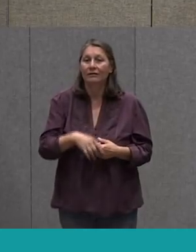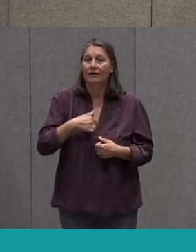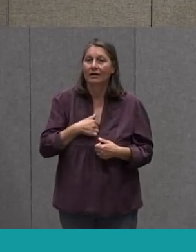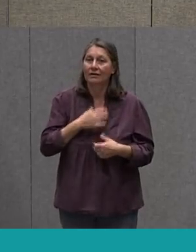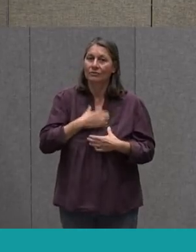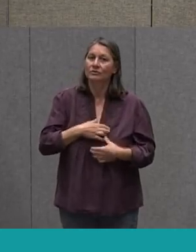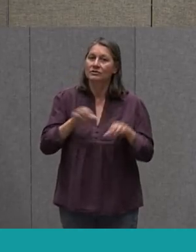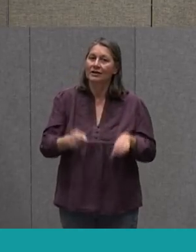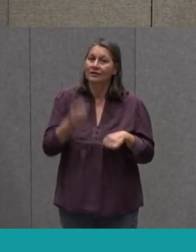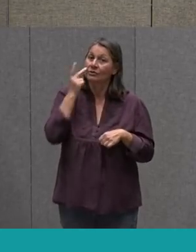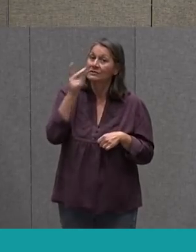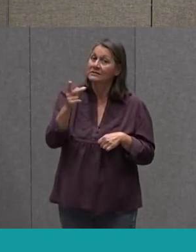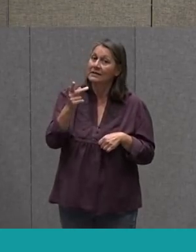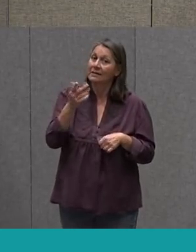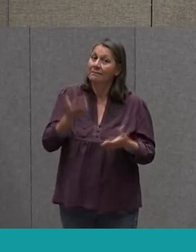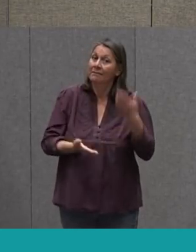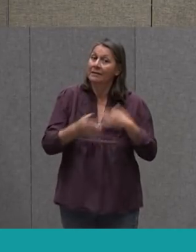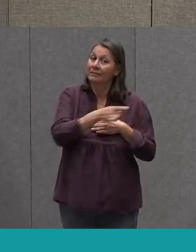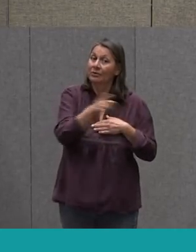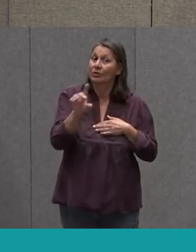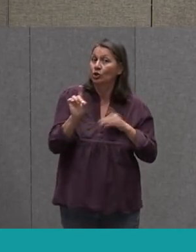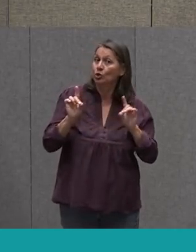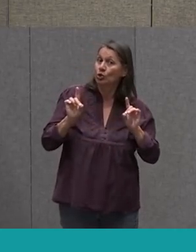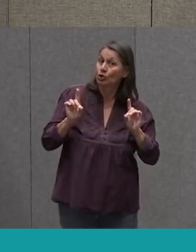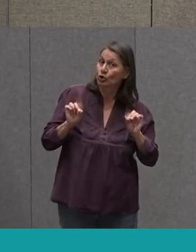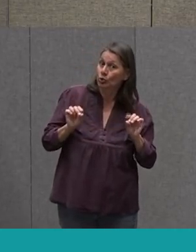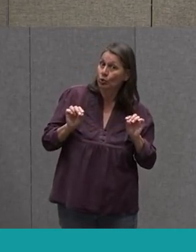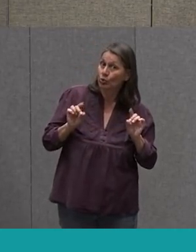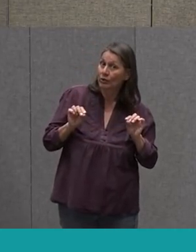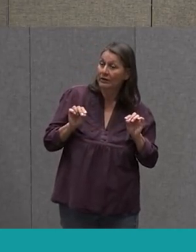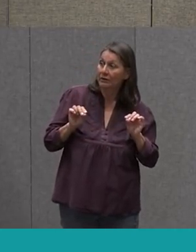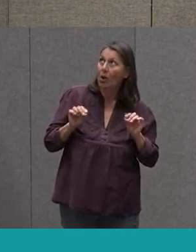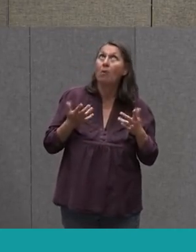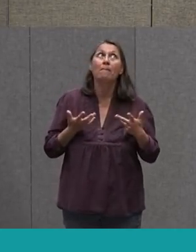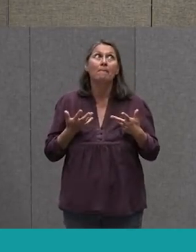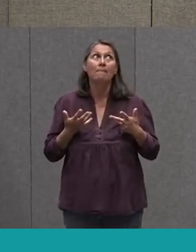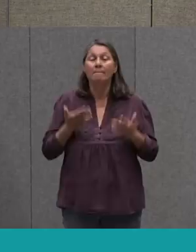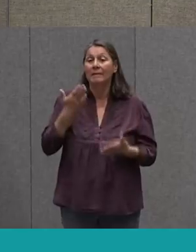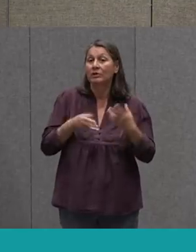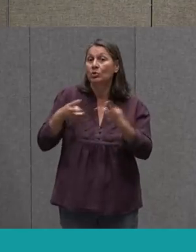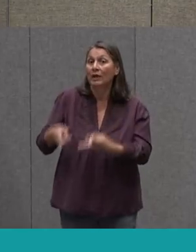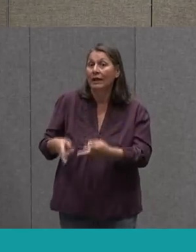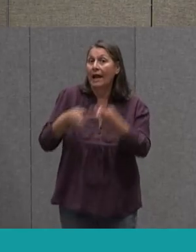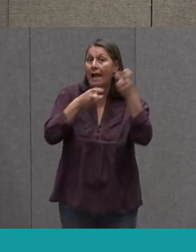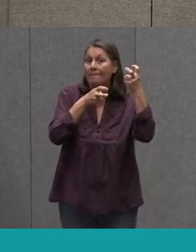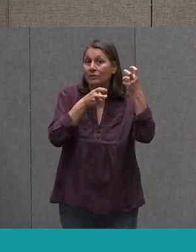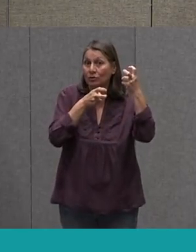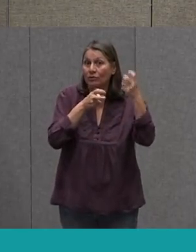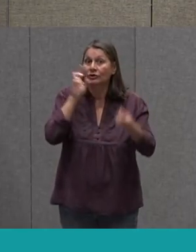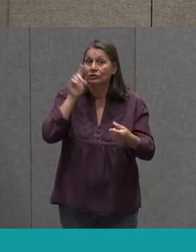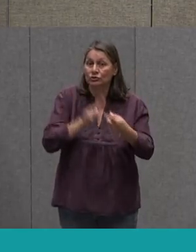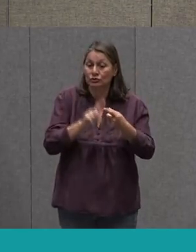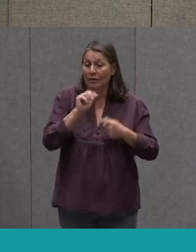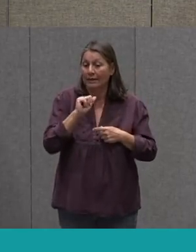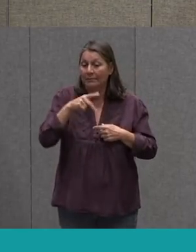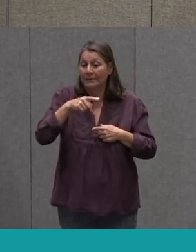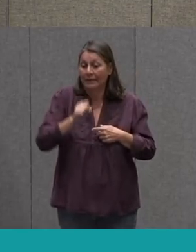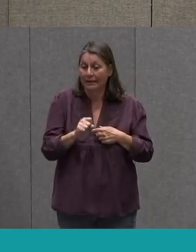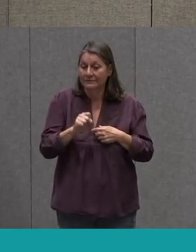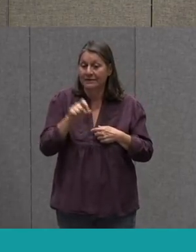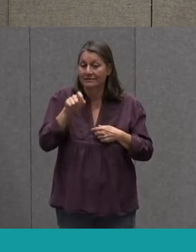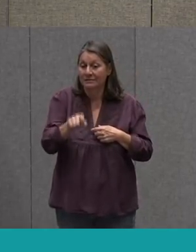Maybe What You Could Do Is Upload It So That We Would Be Able To See It At The App APS APS That